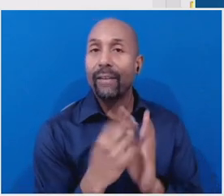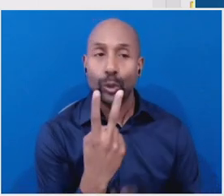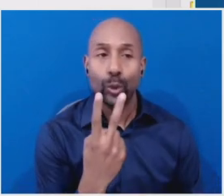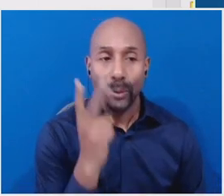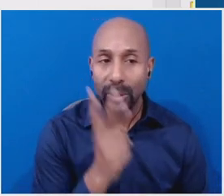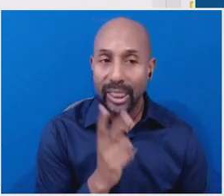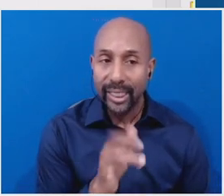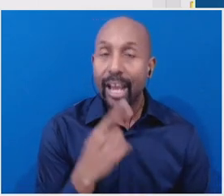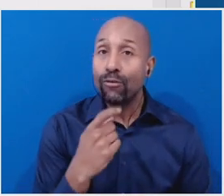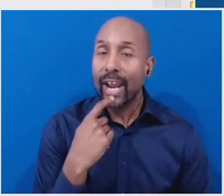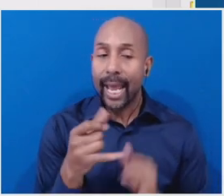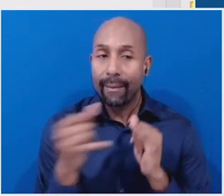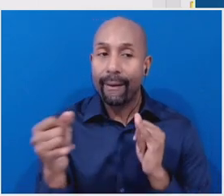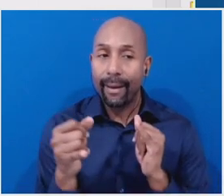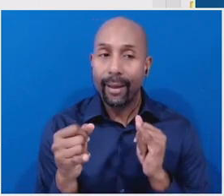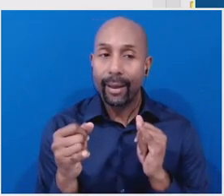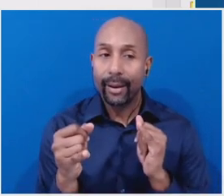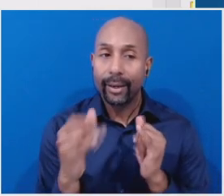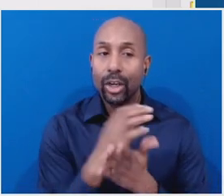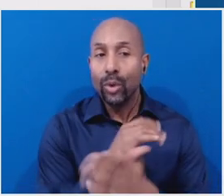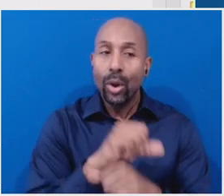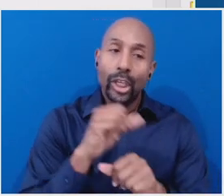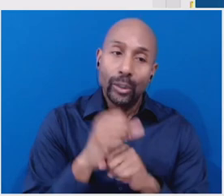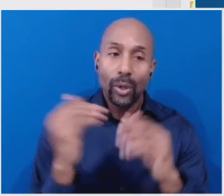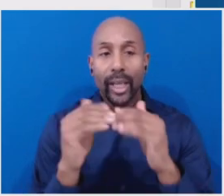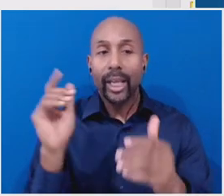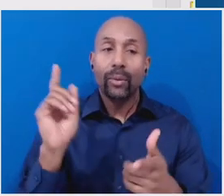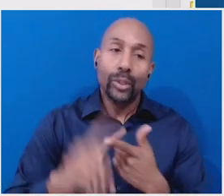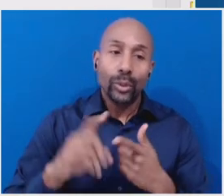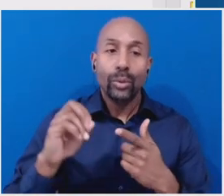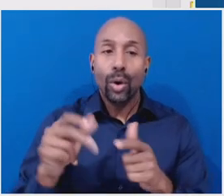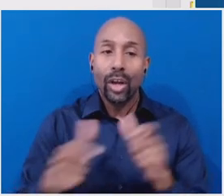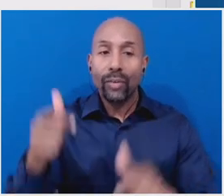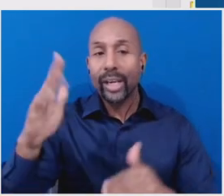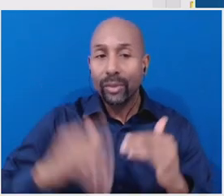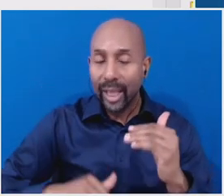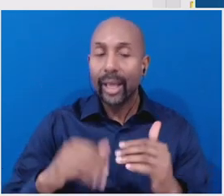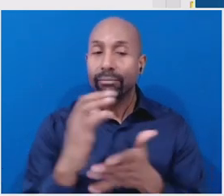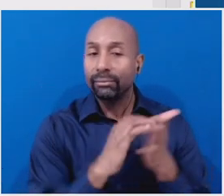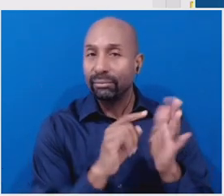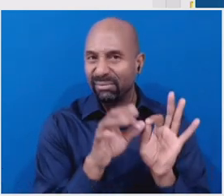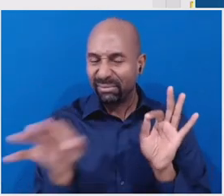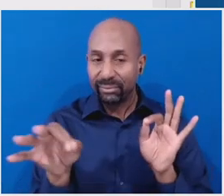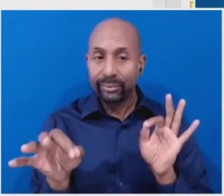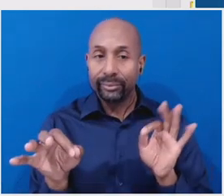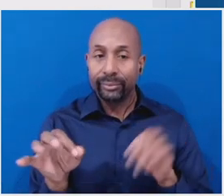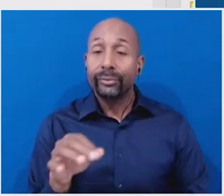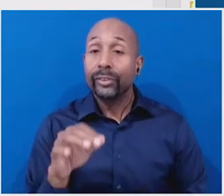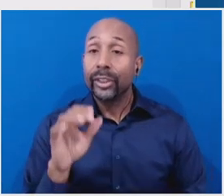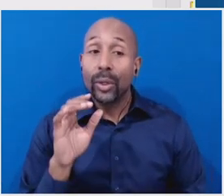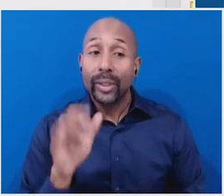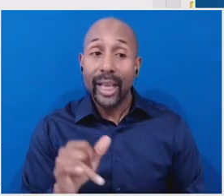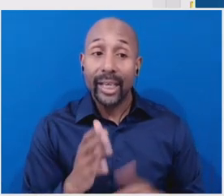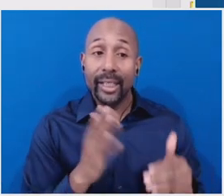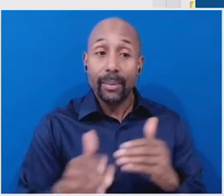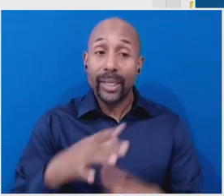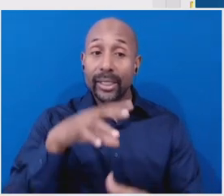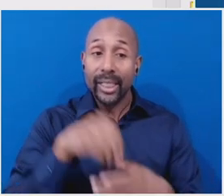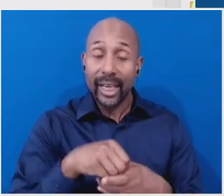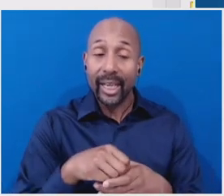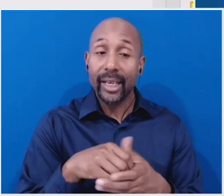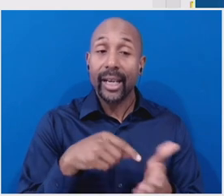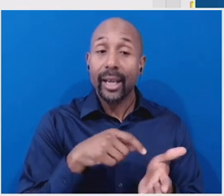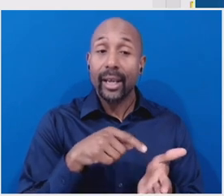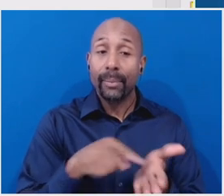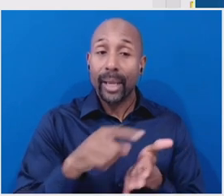now the only exemption related to completion here, um, uh, completion within a payment period is, uh, if a